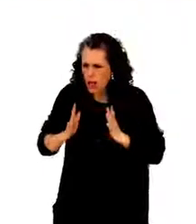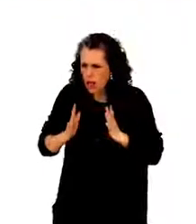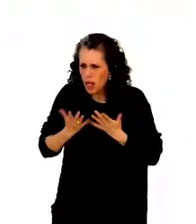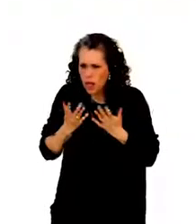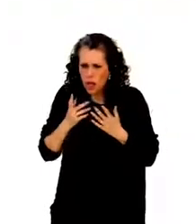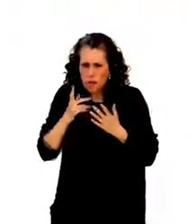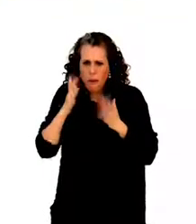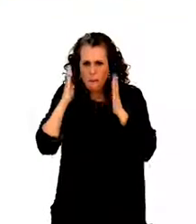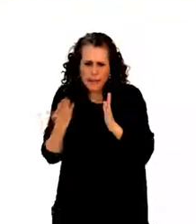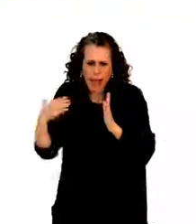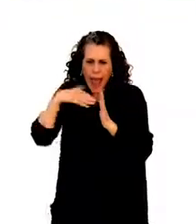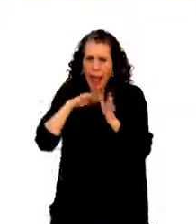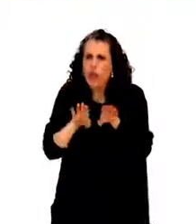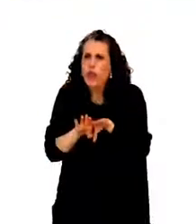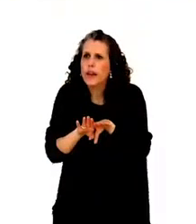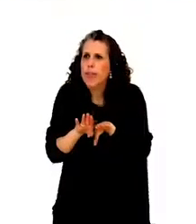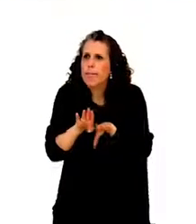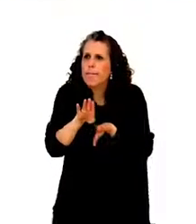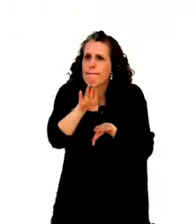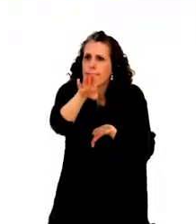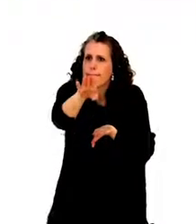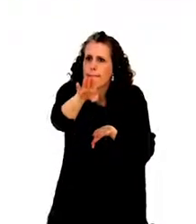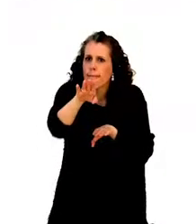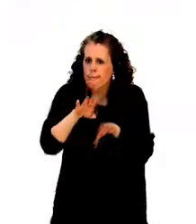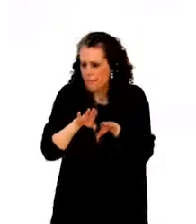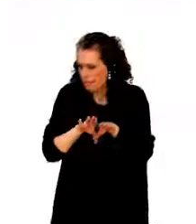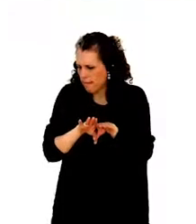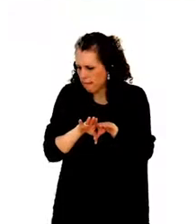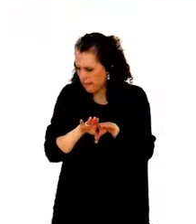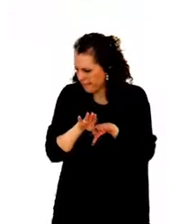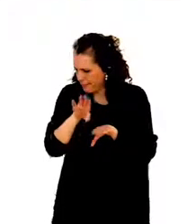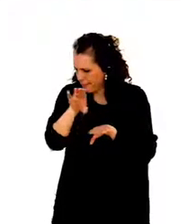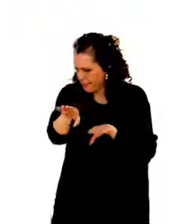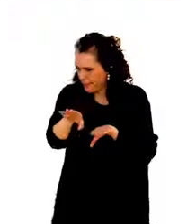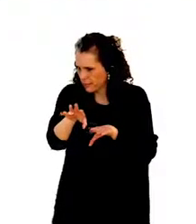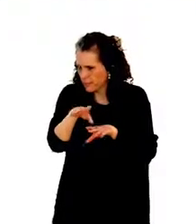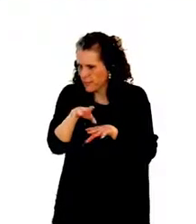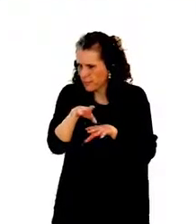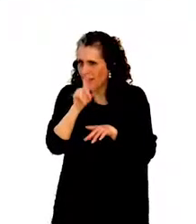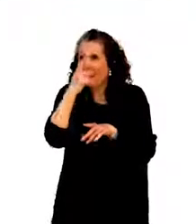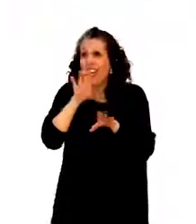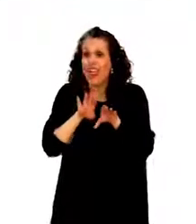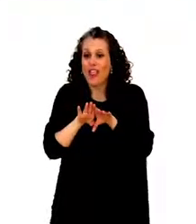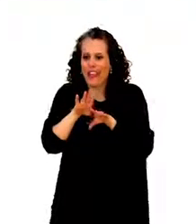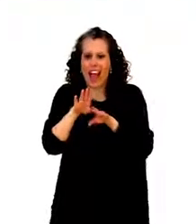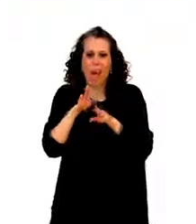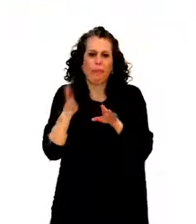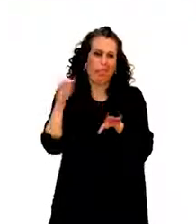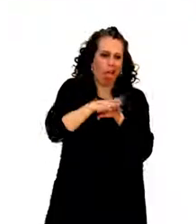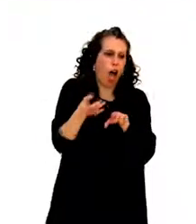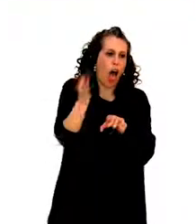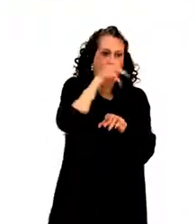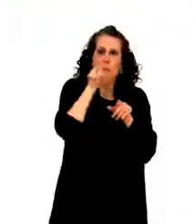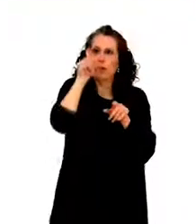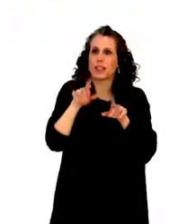a ramp across the private property of a neighbor and that was a very, very